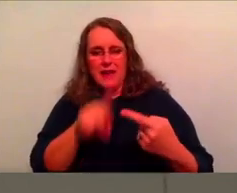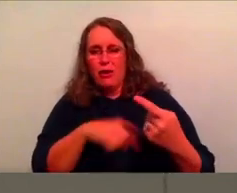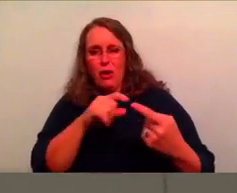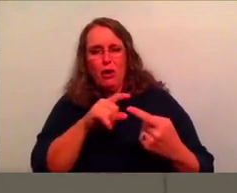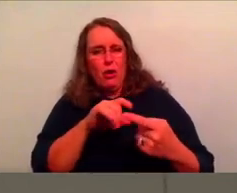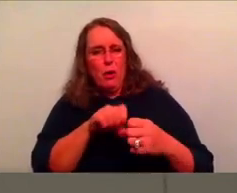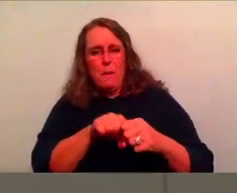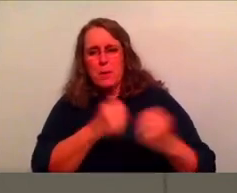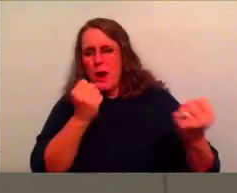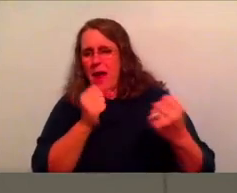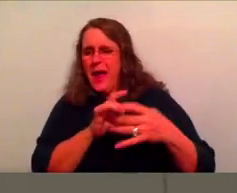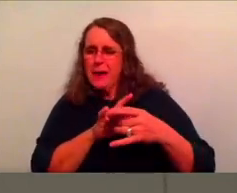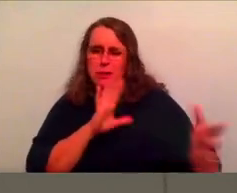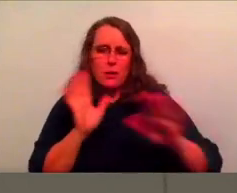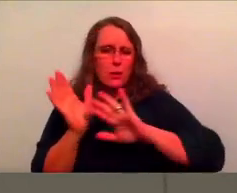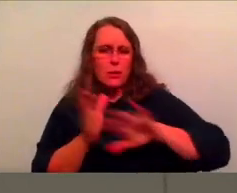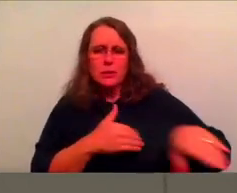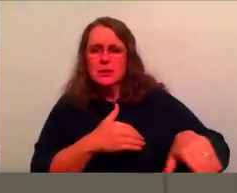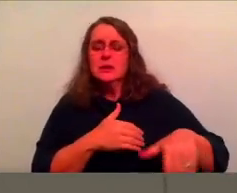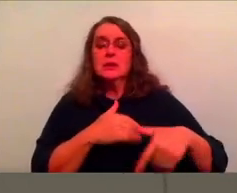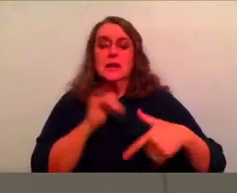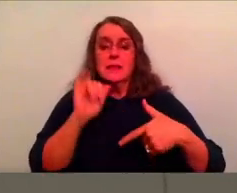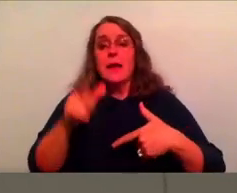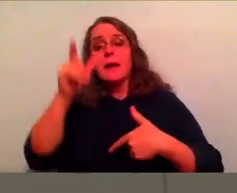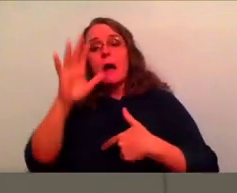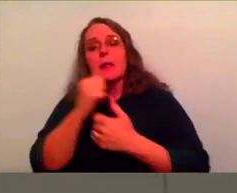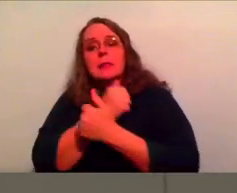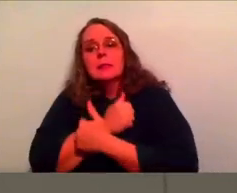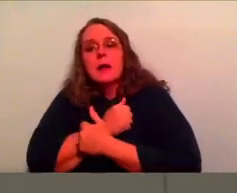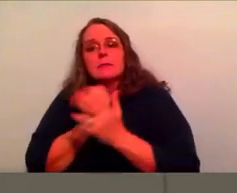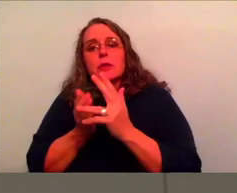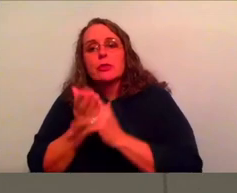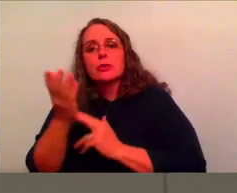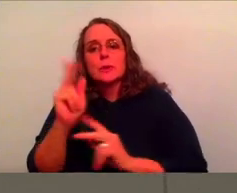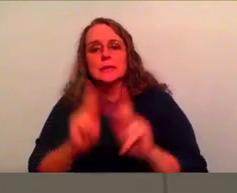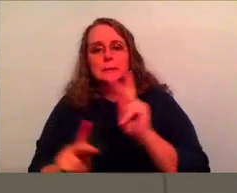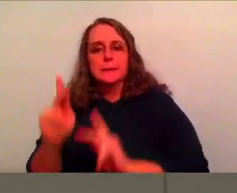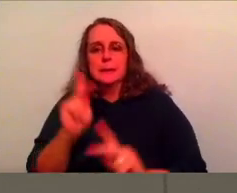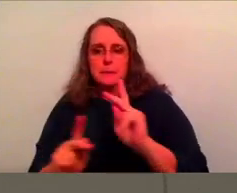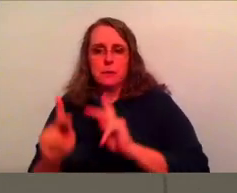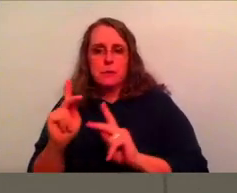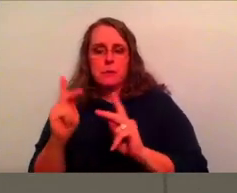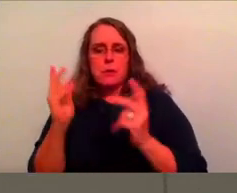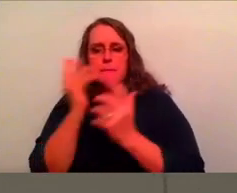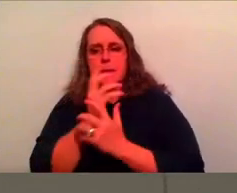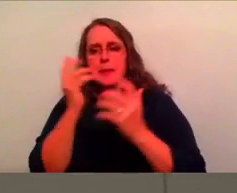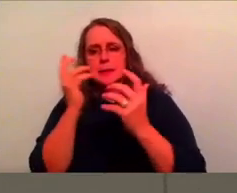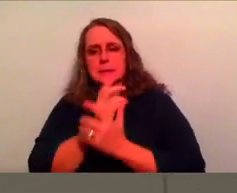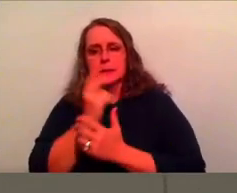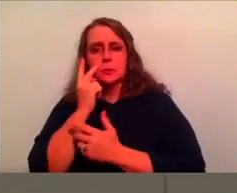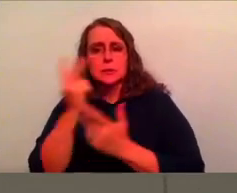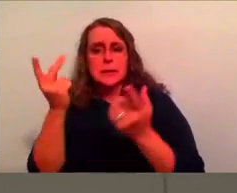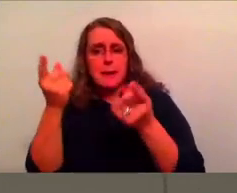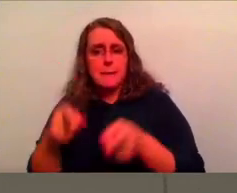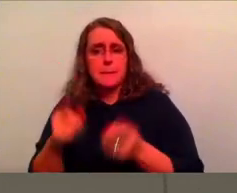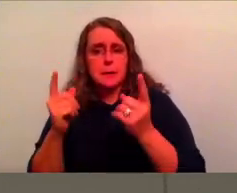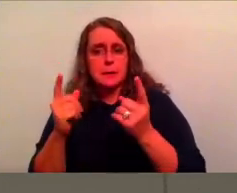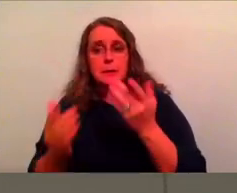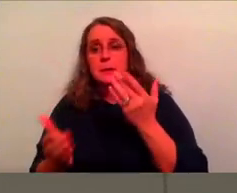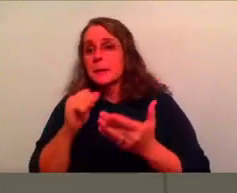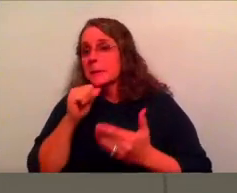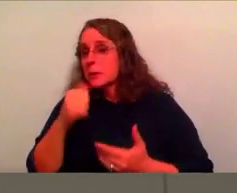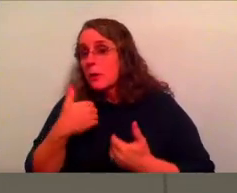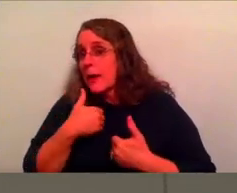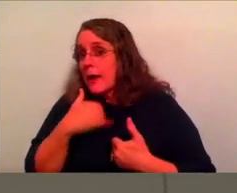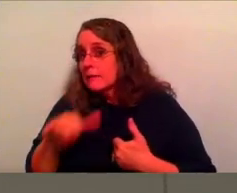God speaks through his people. God loves through his people. It's, it's, it's amazing to see it happen. And so maybe you don't have that